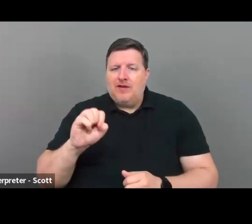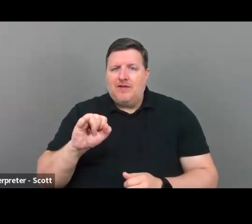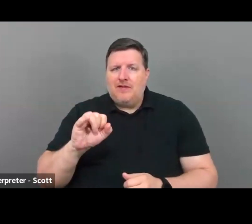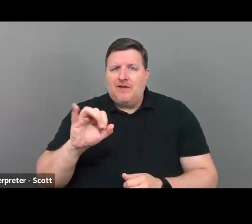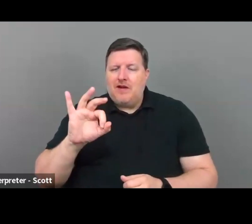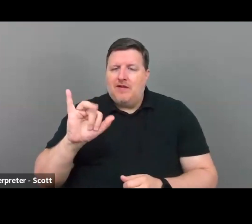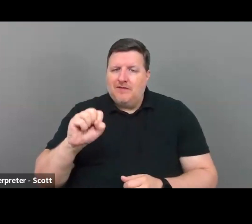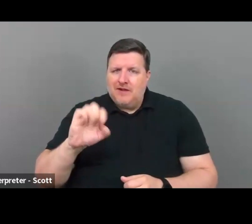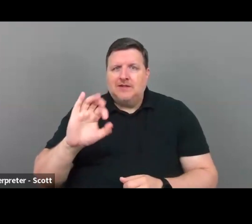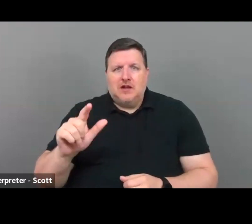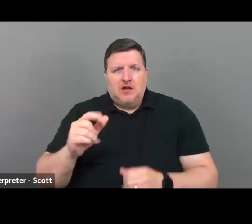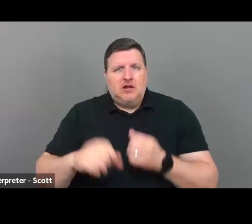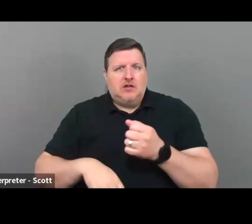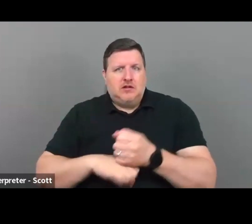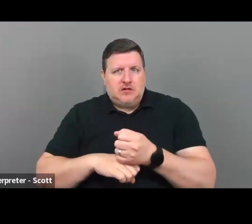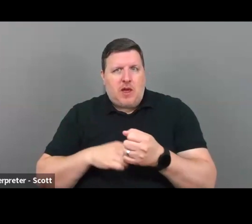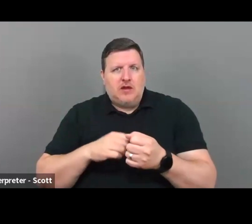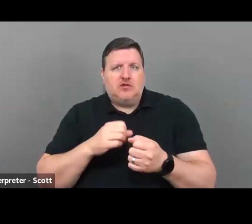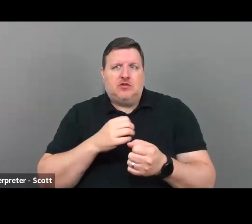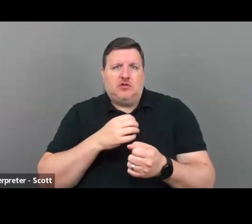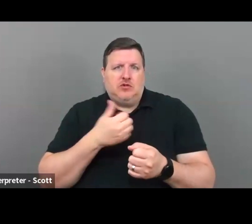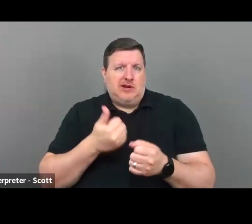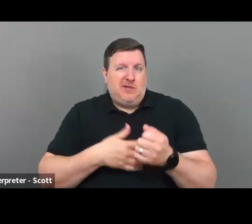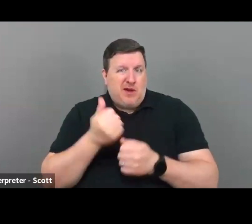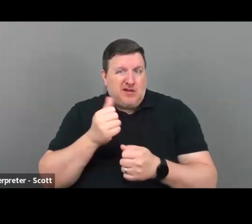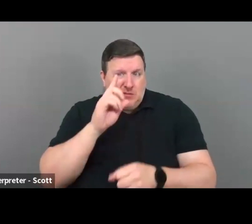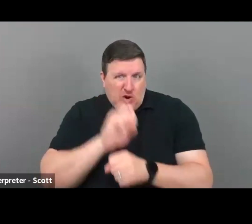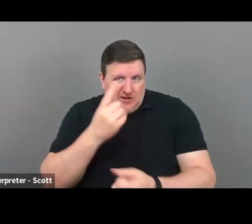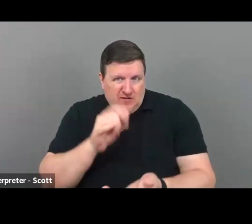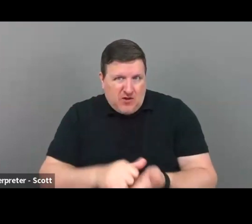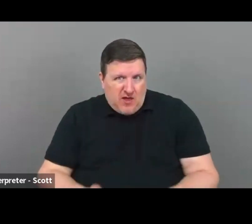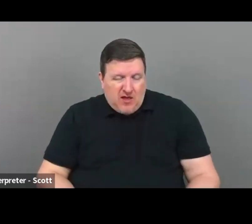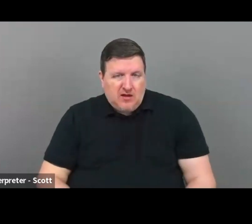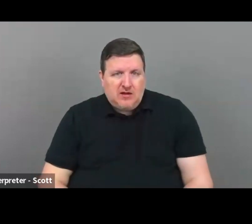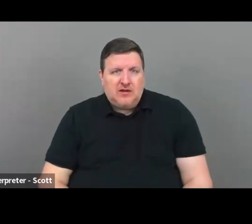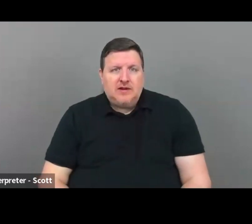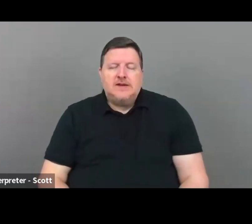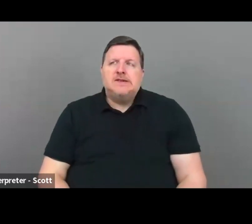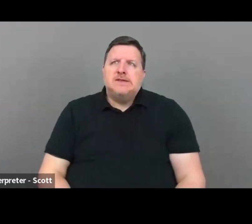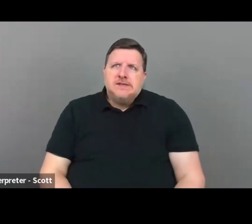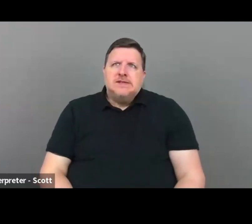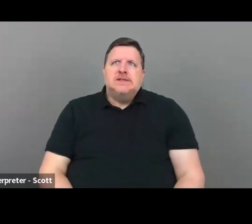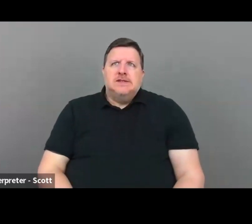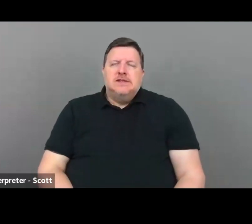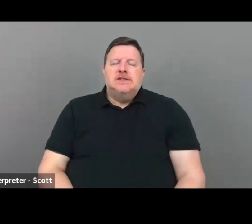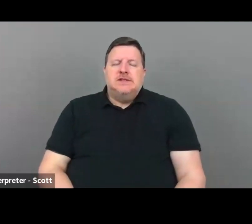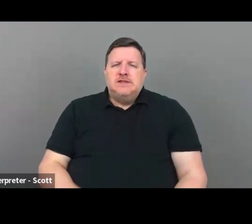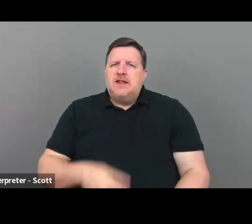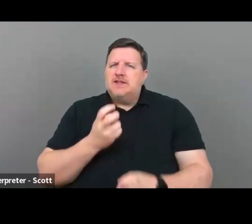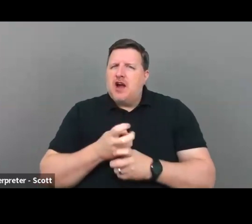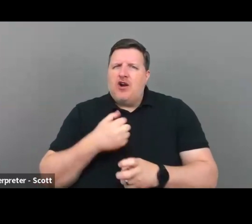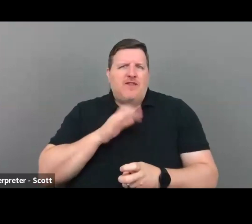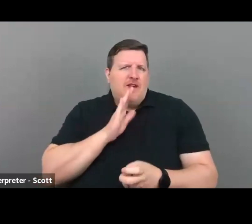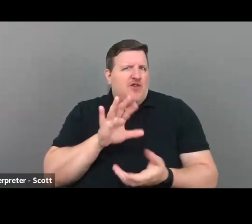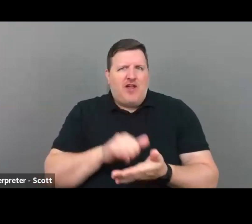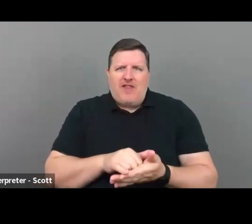best practices and things to look out for? Oh, gosh. Um, that's hard. Um, I've never done that.